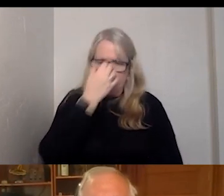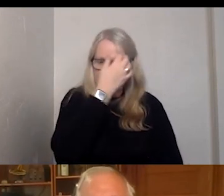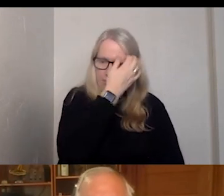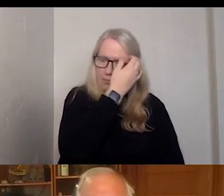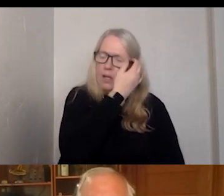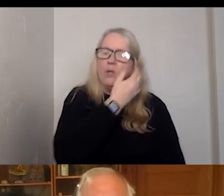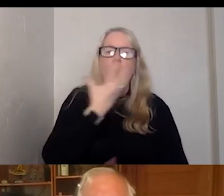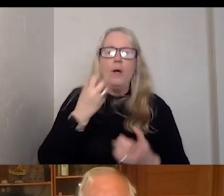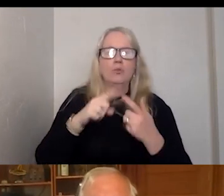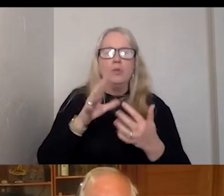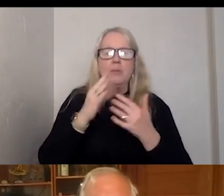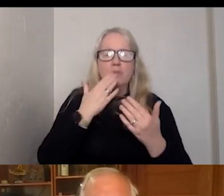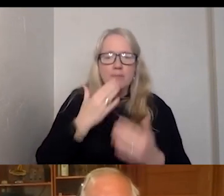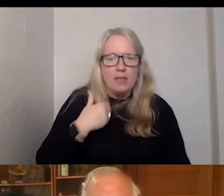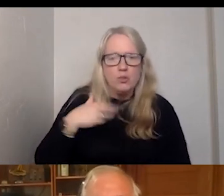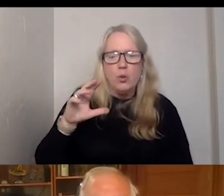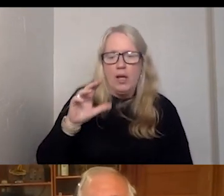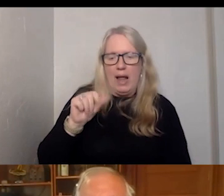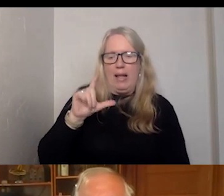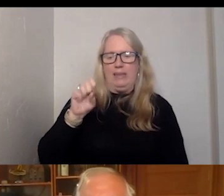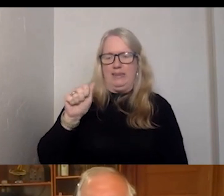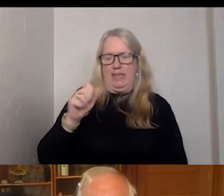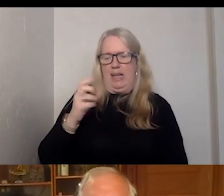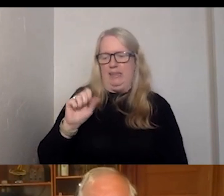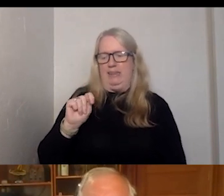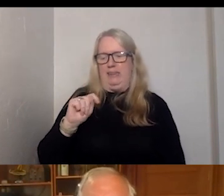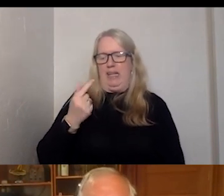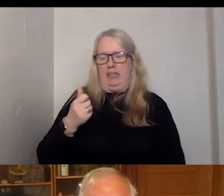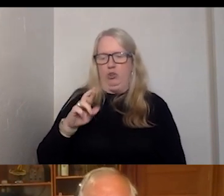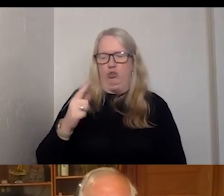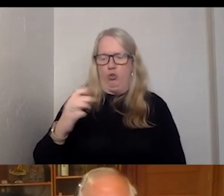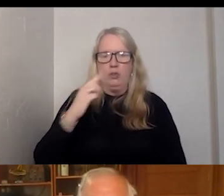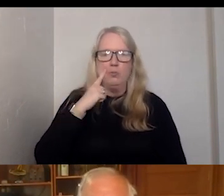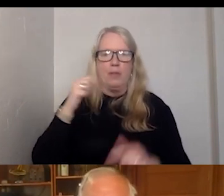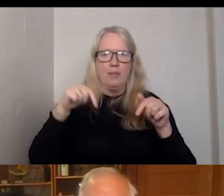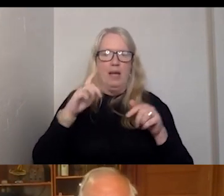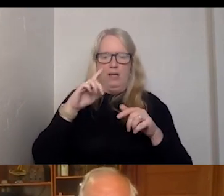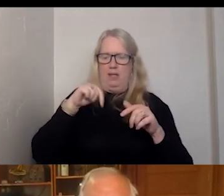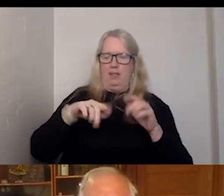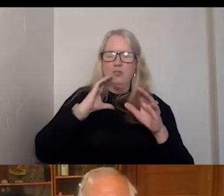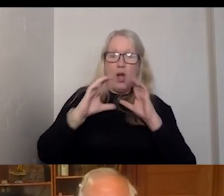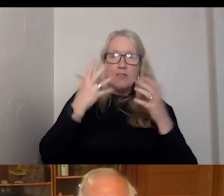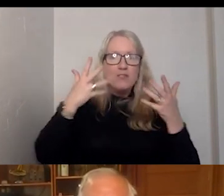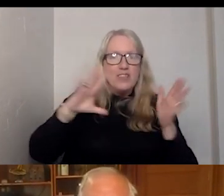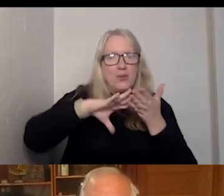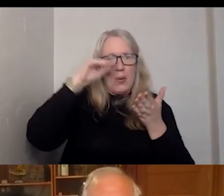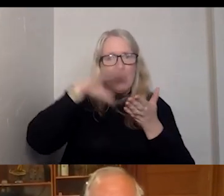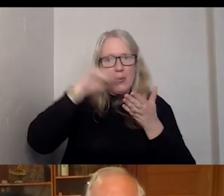a special shout out to Lisa St. George, who connected me with this important conversation and learned a lot already.